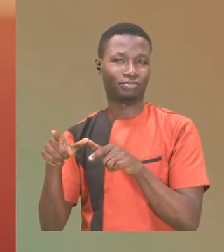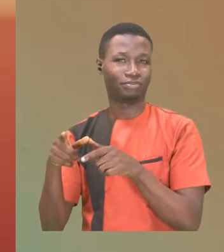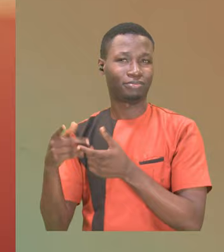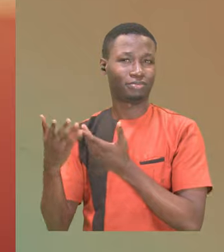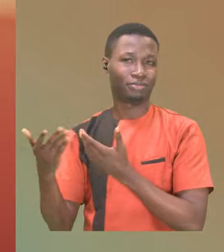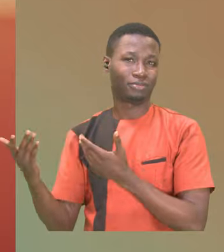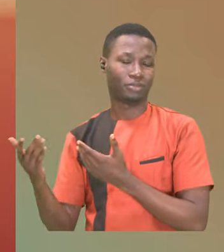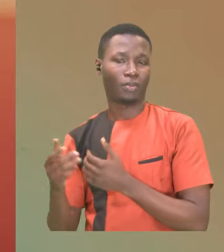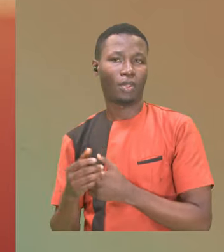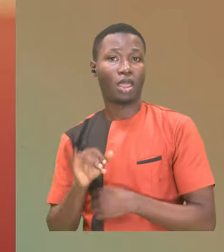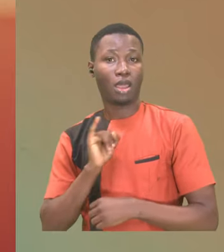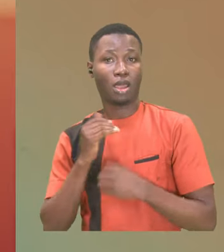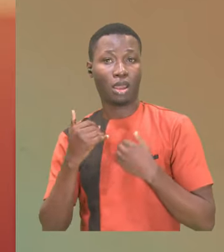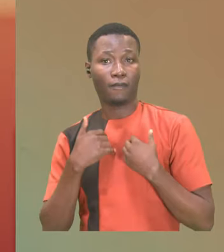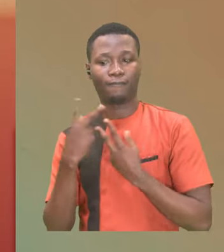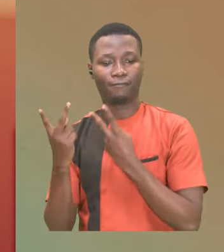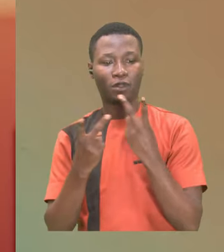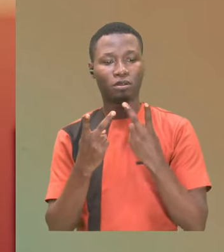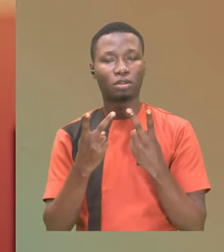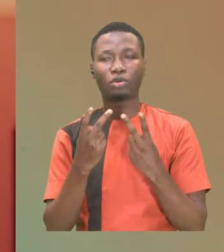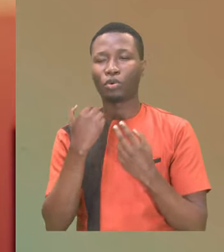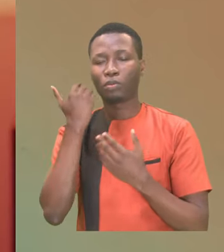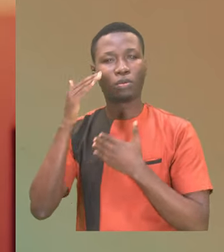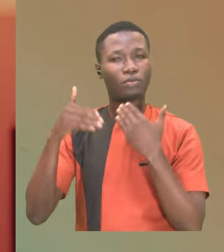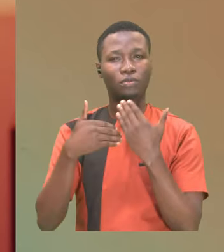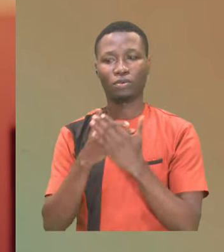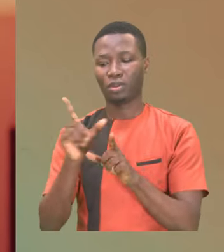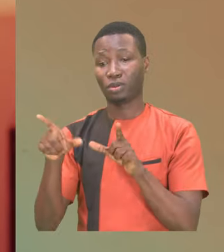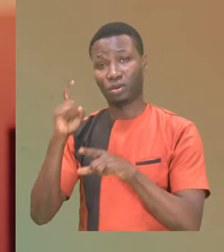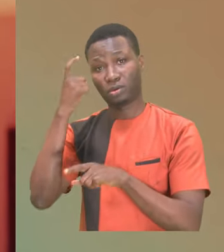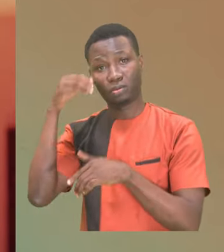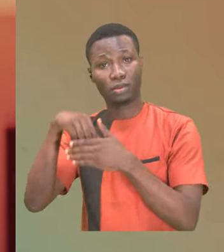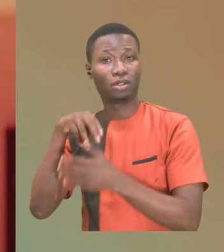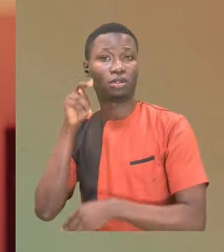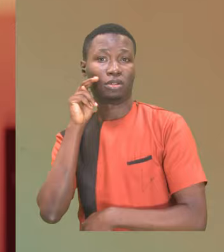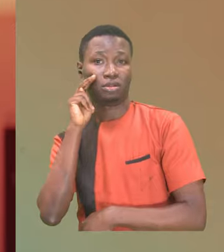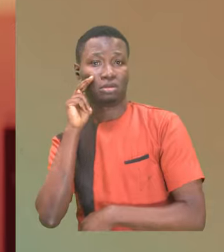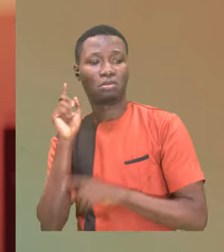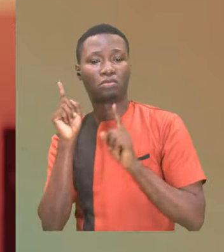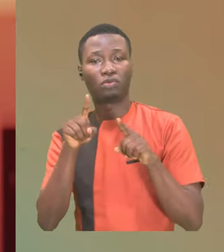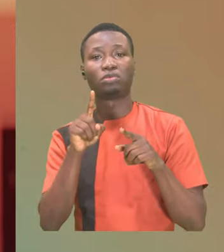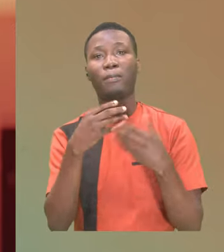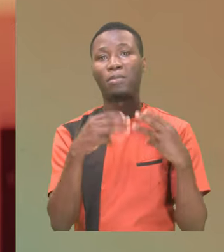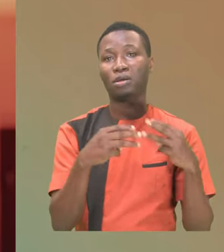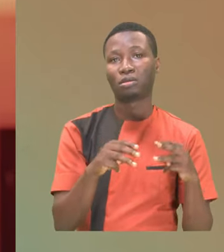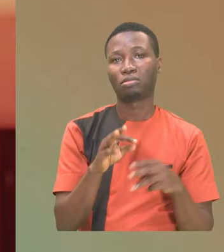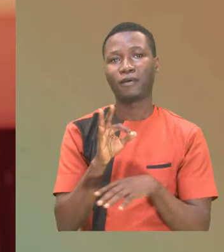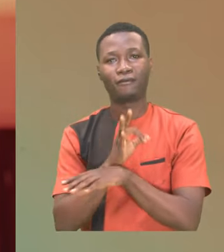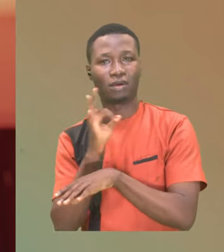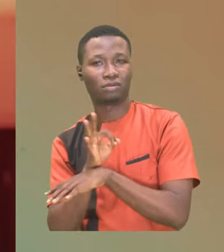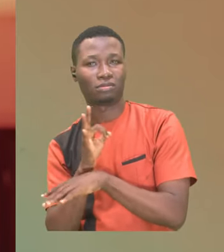been to practically all local governments in Nigeria. I've been in markets, in factories, in schools,